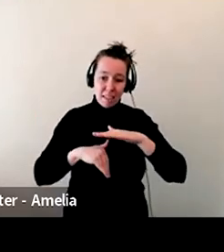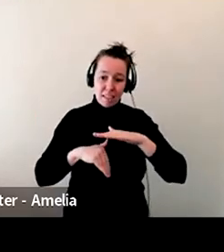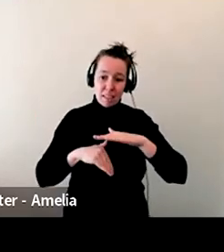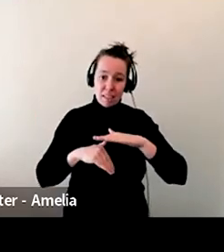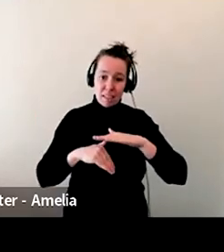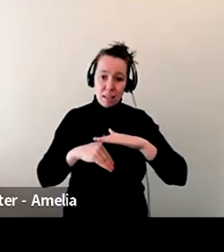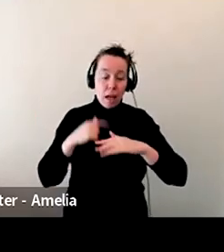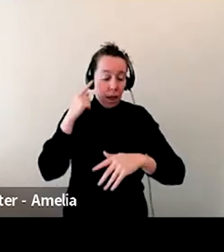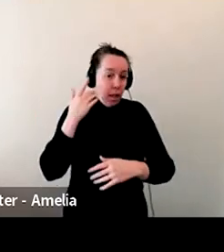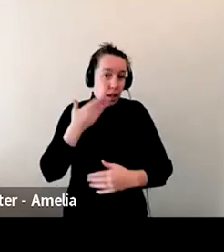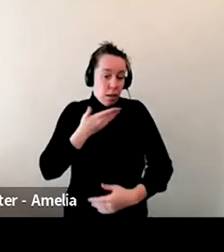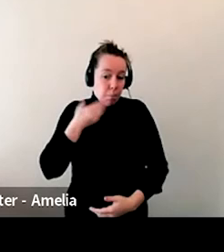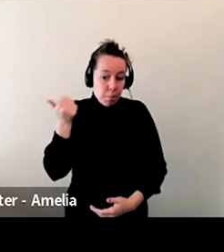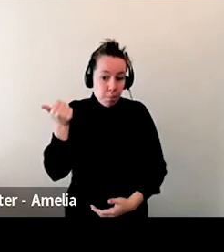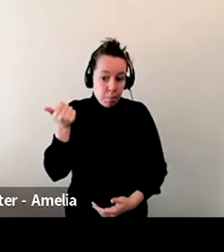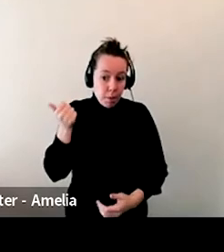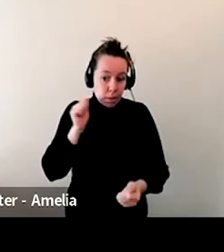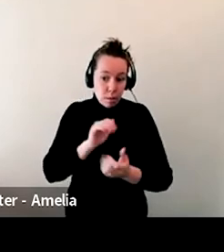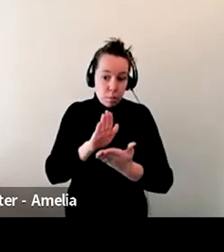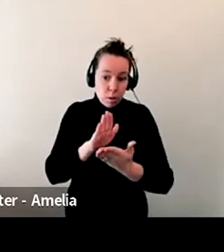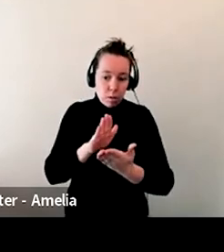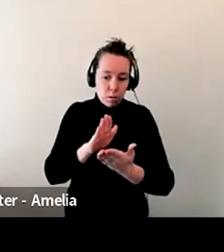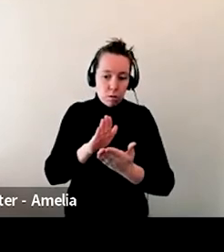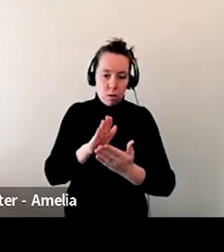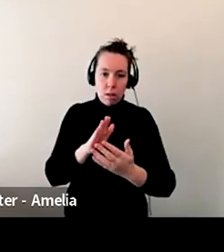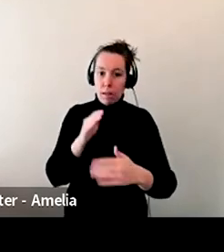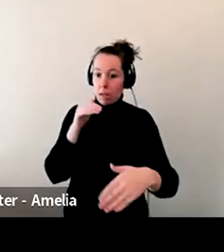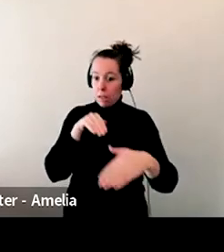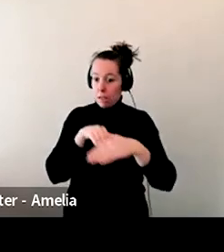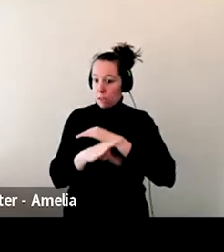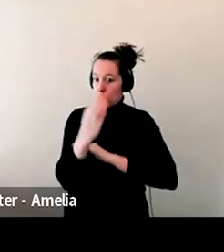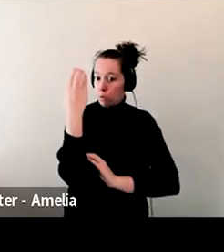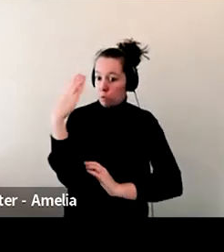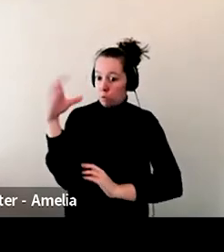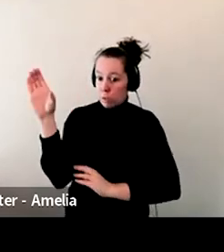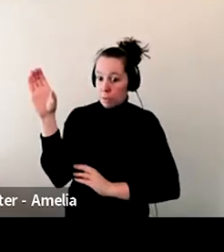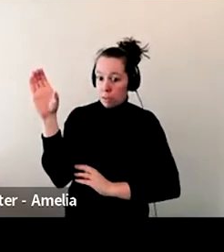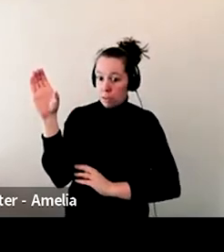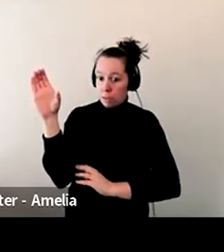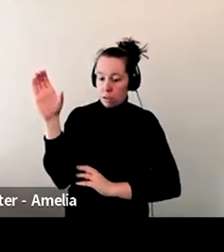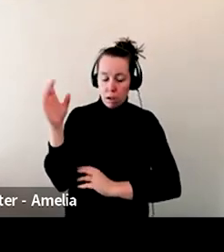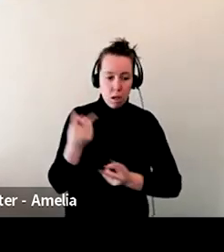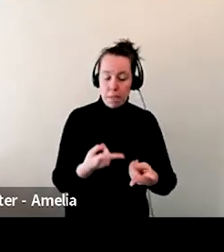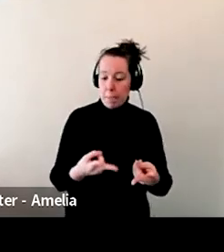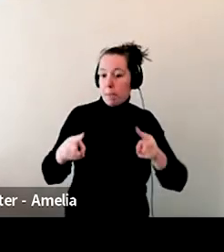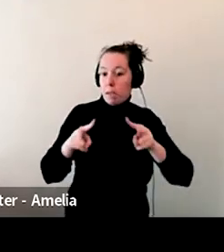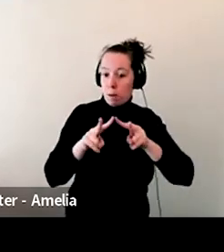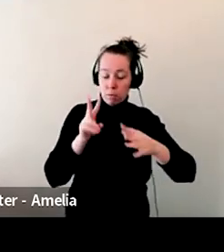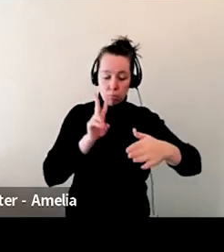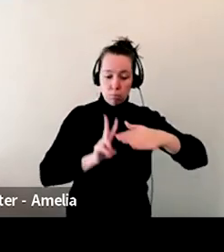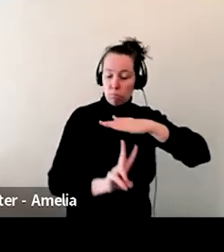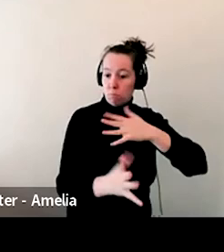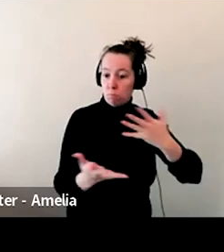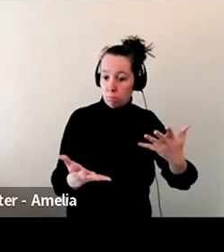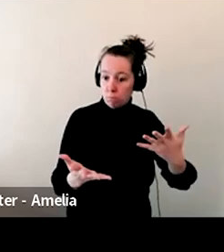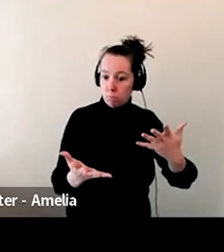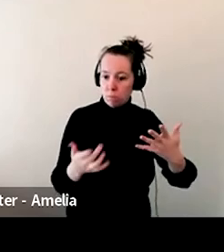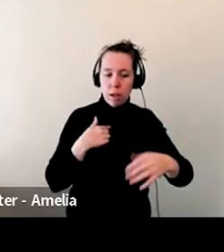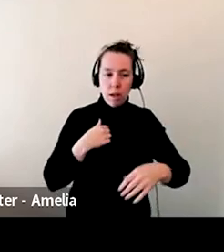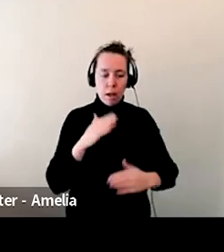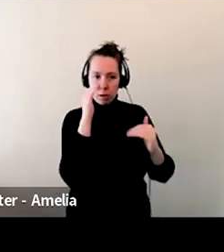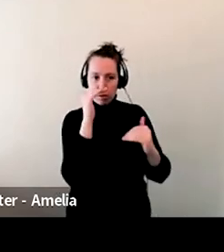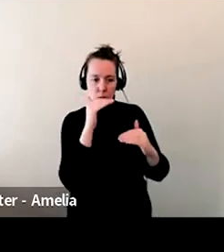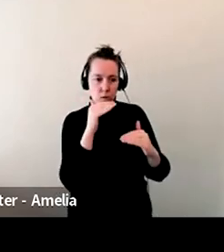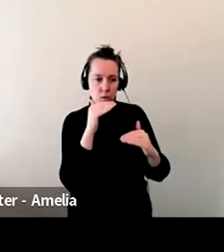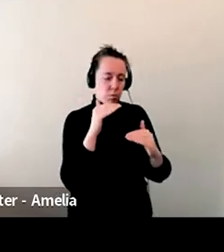um, certainly leading into Christmas. We vast, I think we doubled our projections for that month. Um, but then for instance,